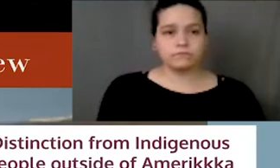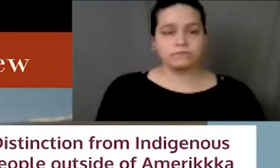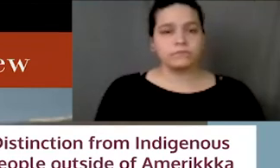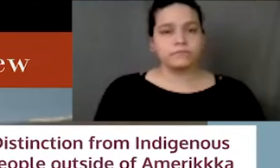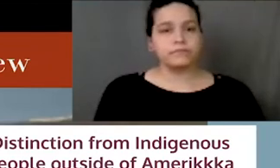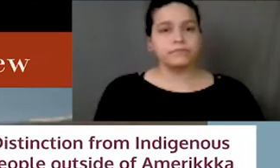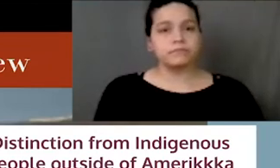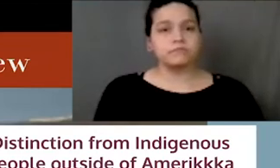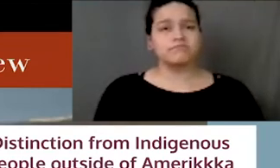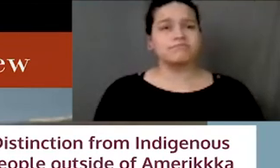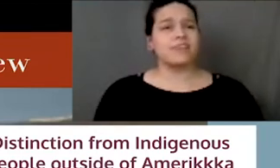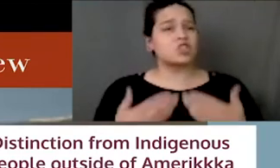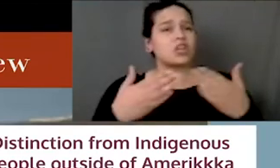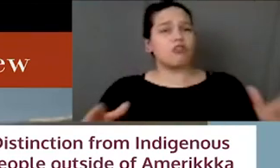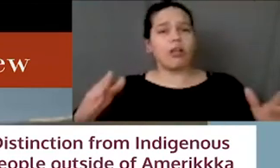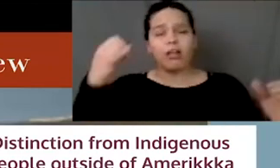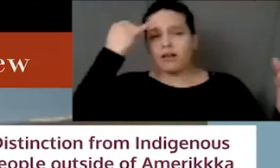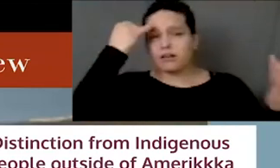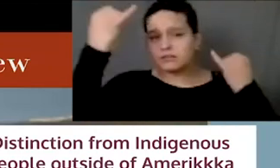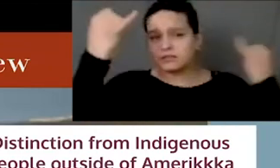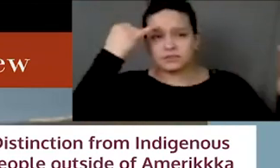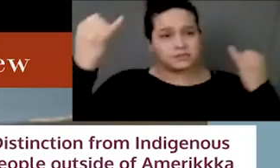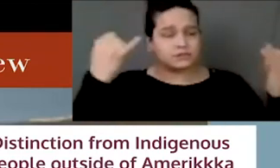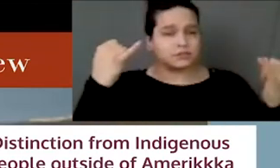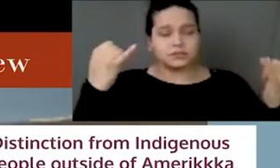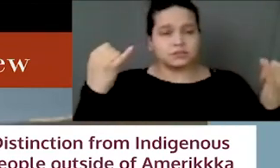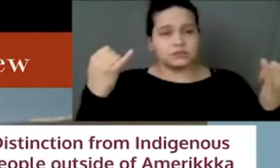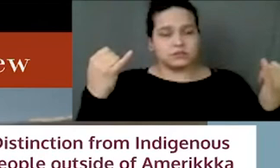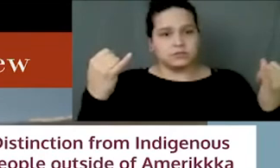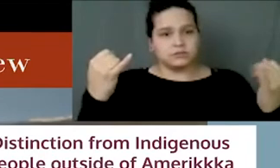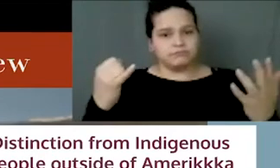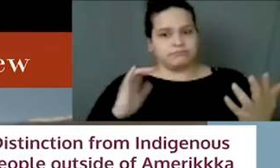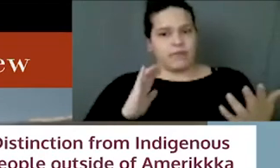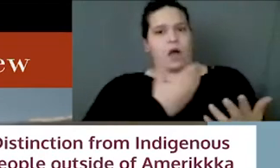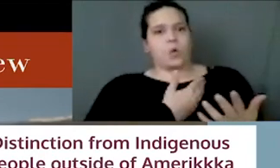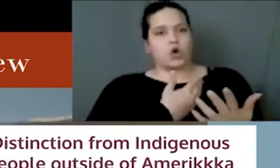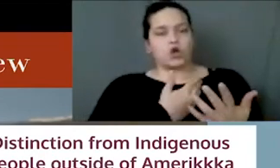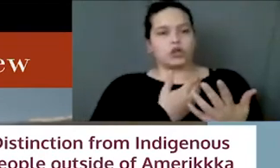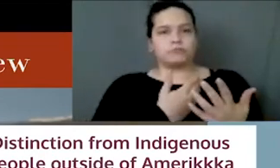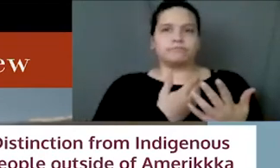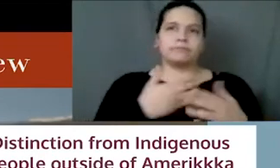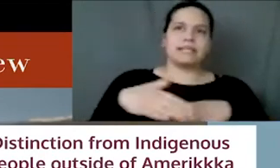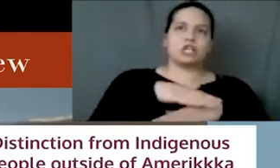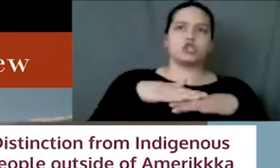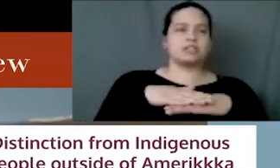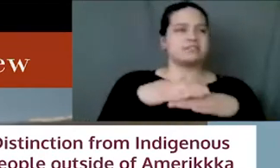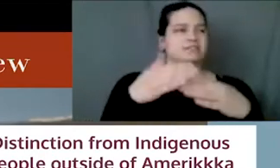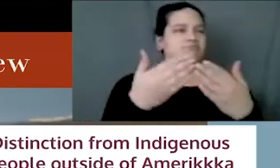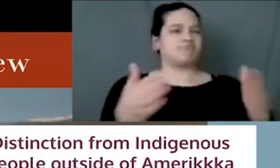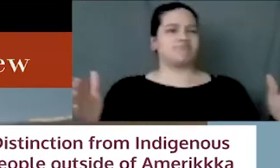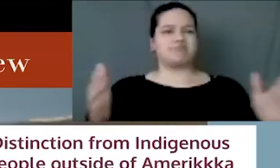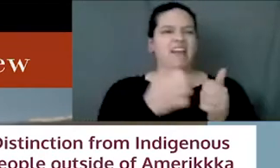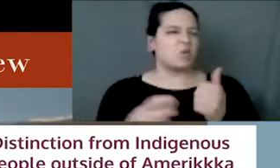So here's a general pan indigenous overview, a general overview that talks about